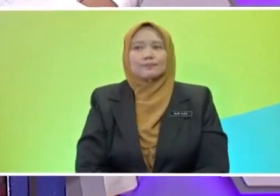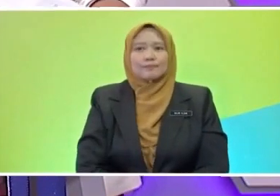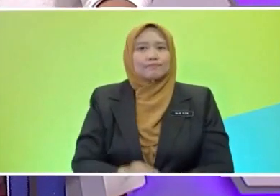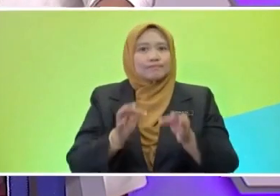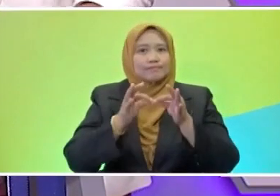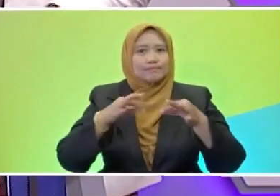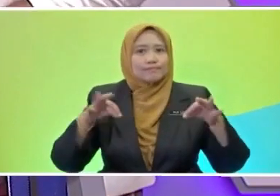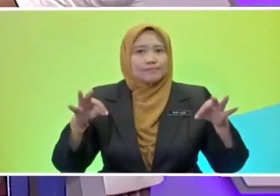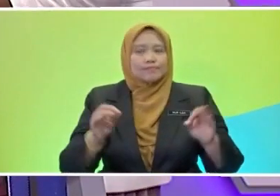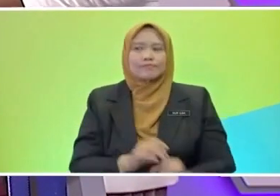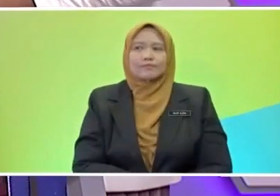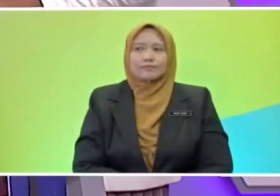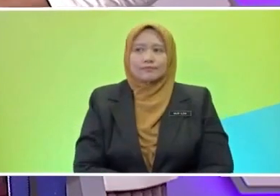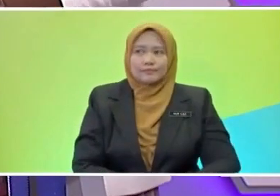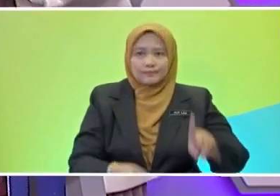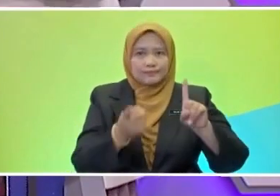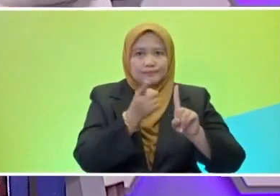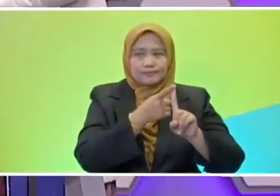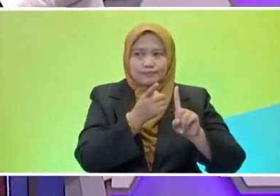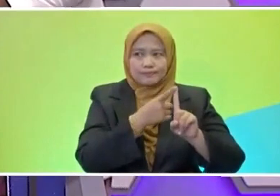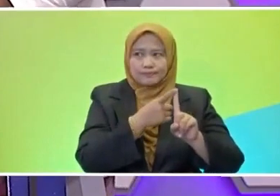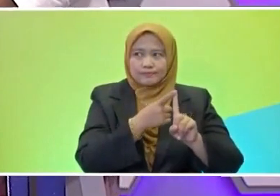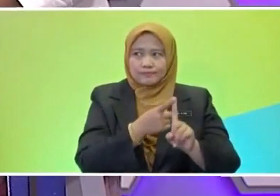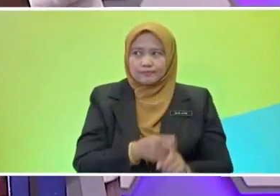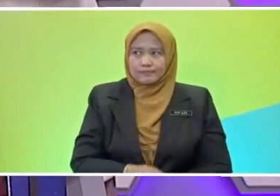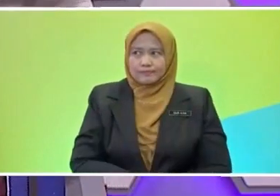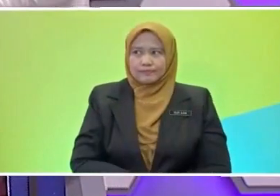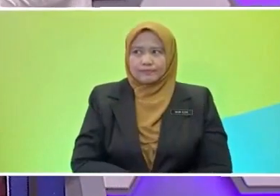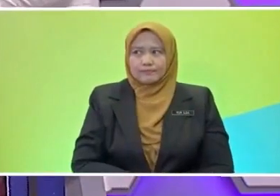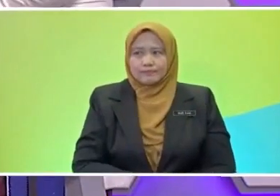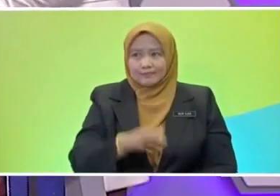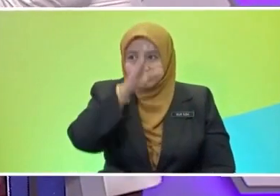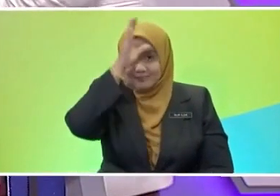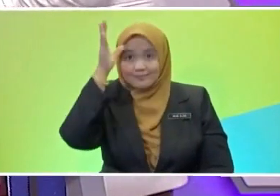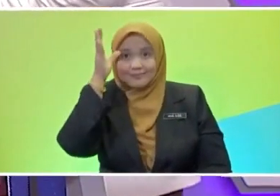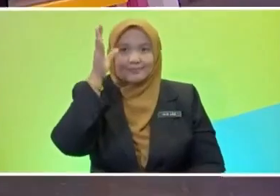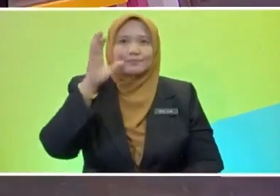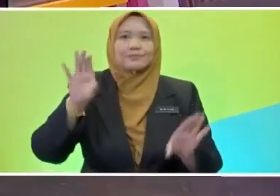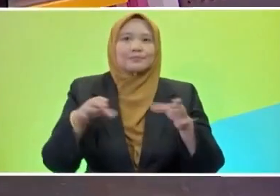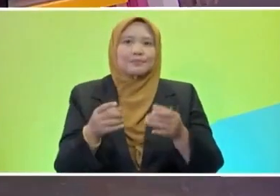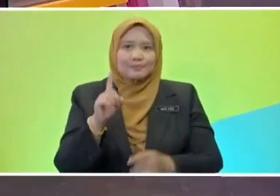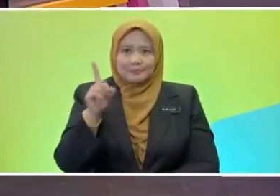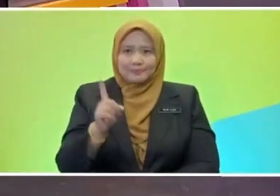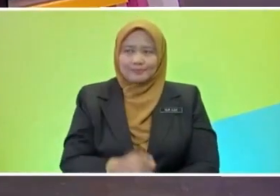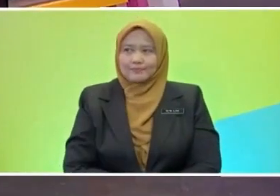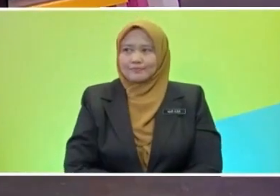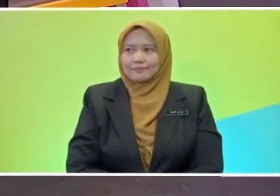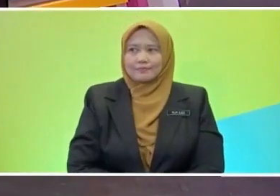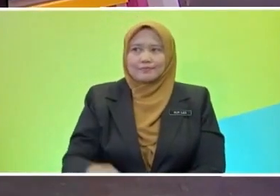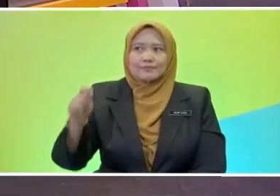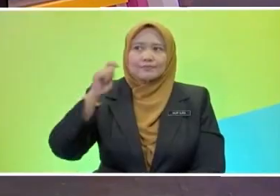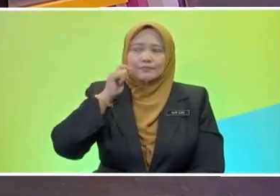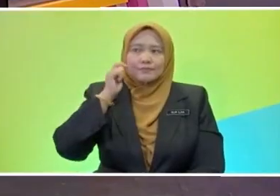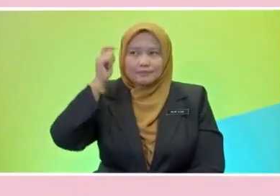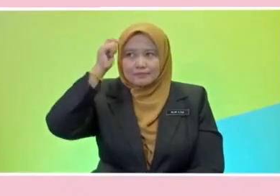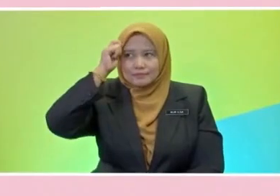Okay. Alright. The first one. I think we shall get Chris to do the first one. Alright. So, number one is... built sand